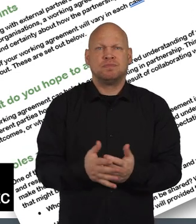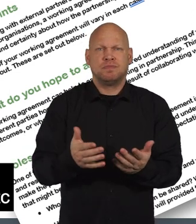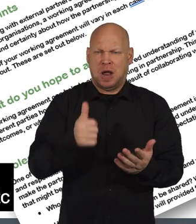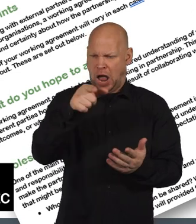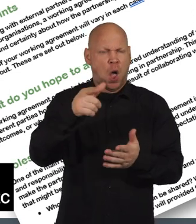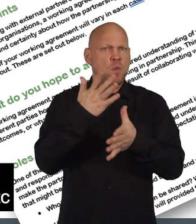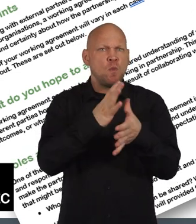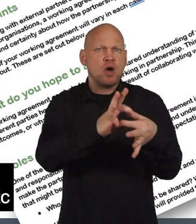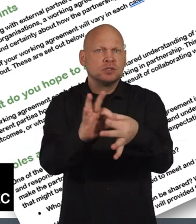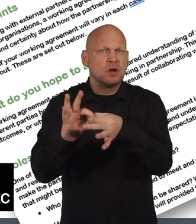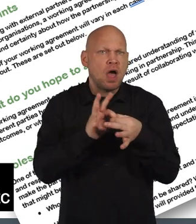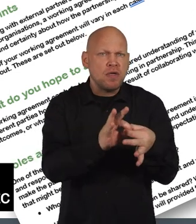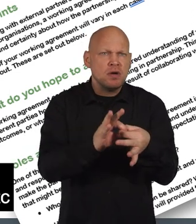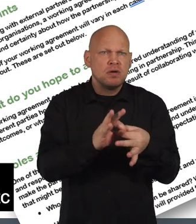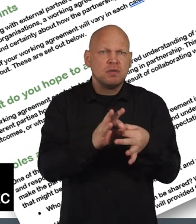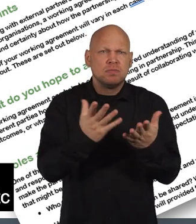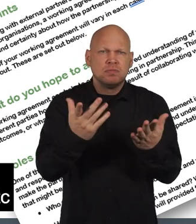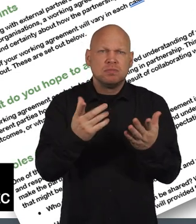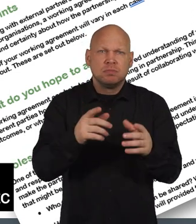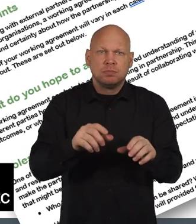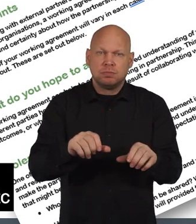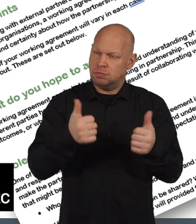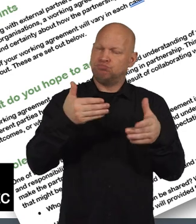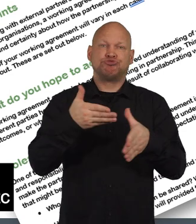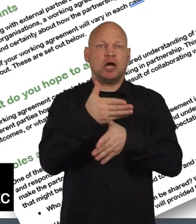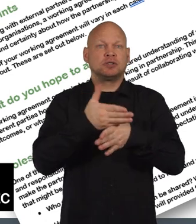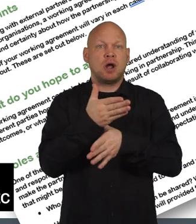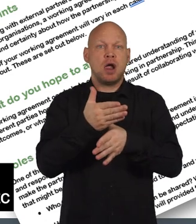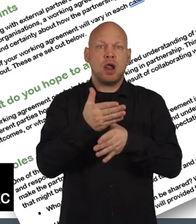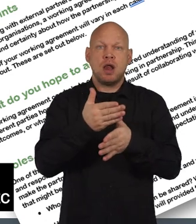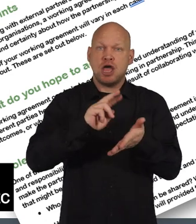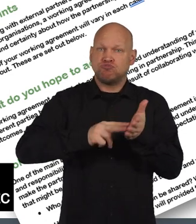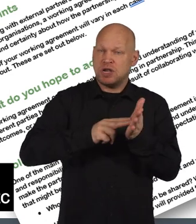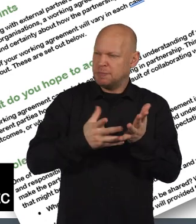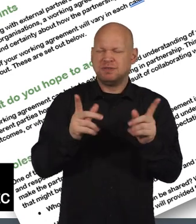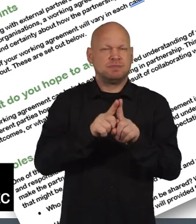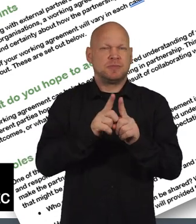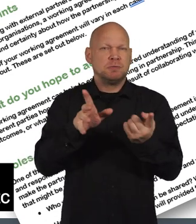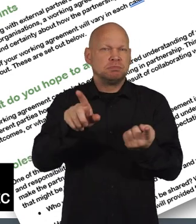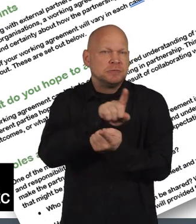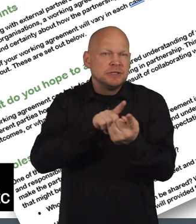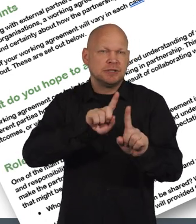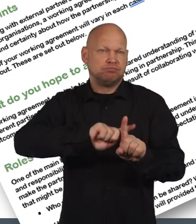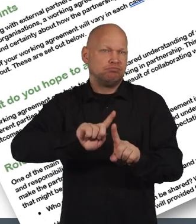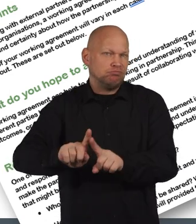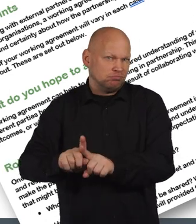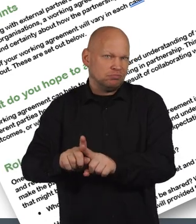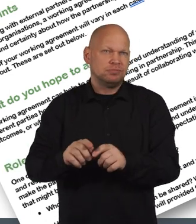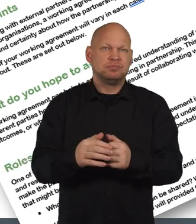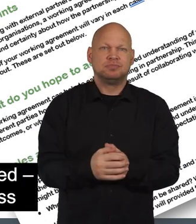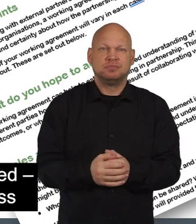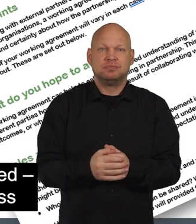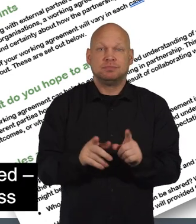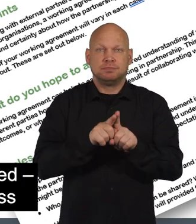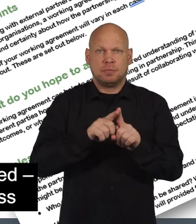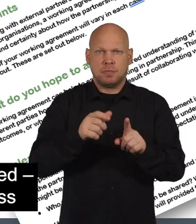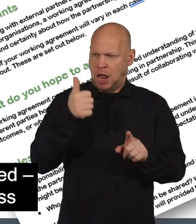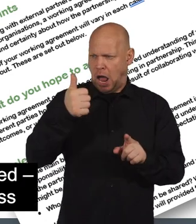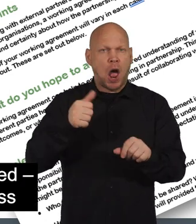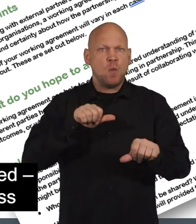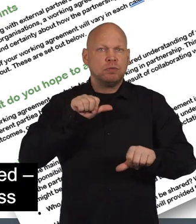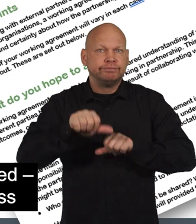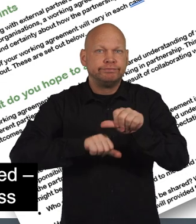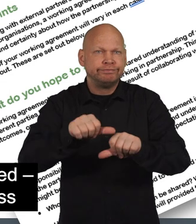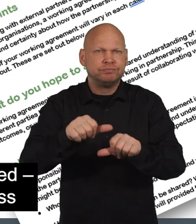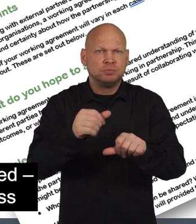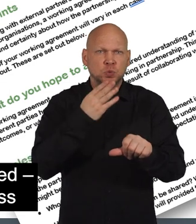How you will work together. In terms of the practical arrangements for meetings, etc. And also in